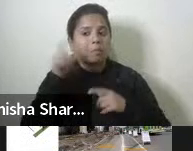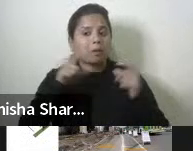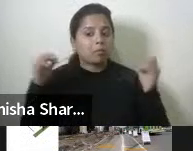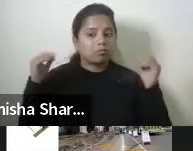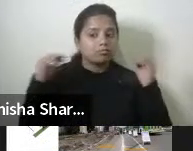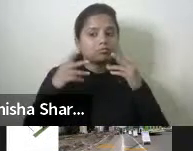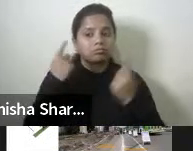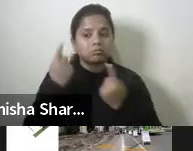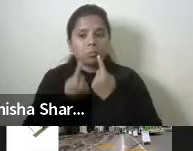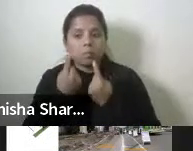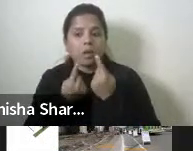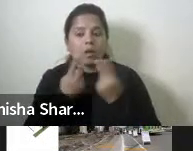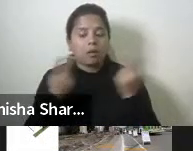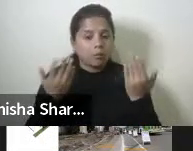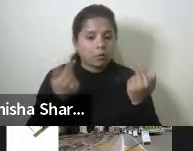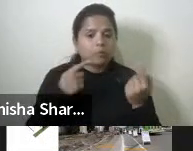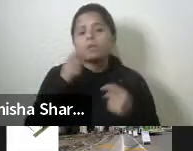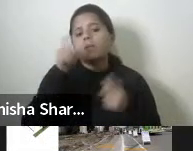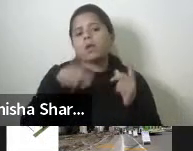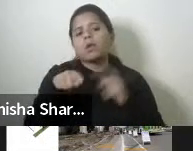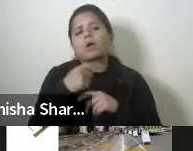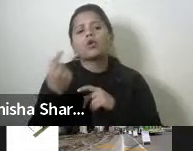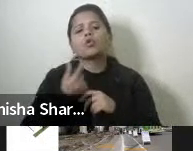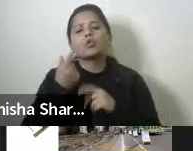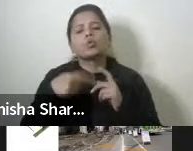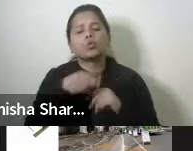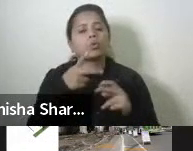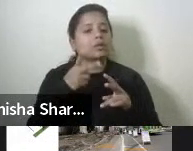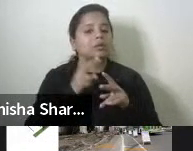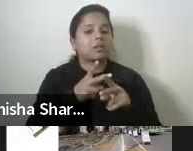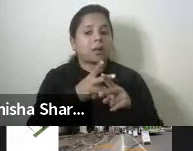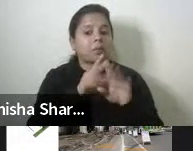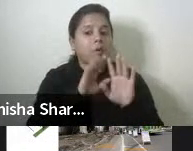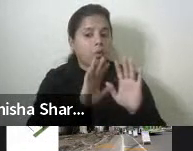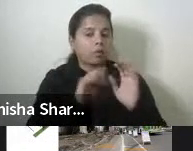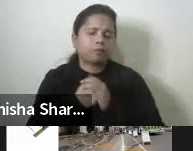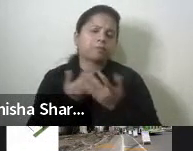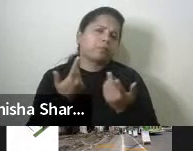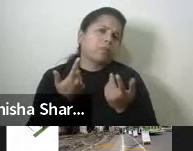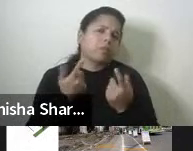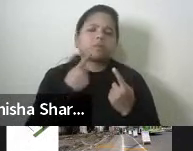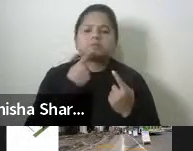uh, use the, um, the existing, um, let's say, um,